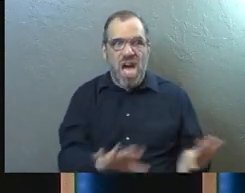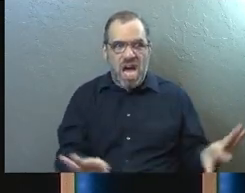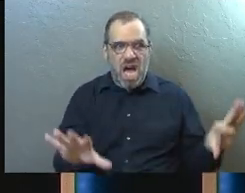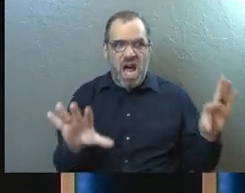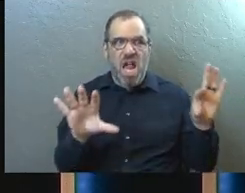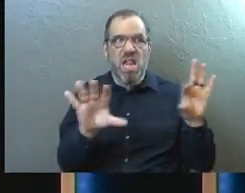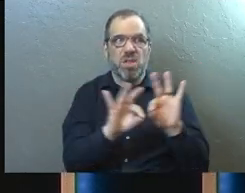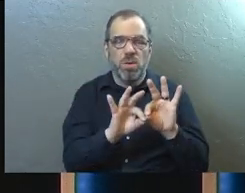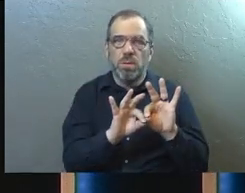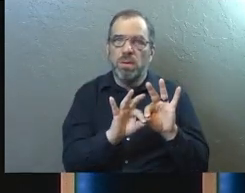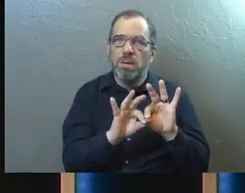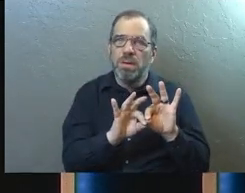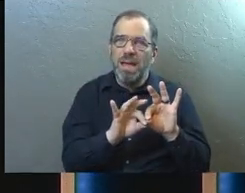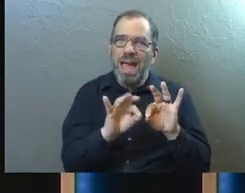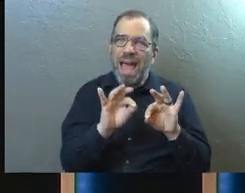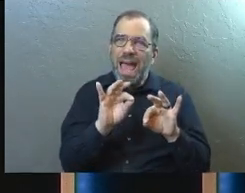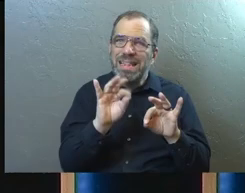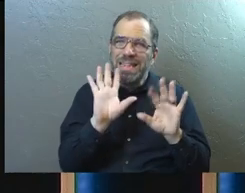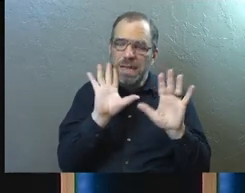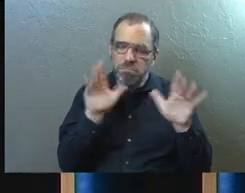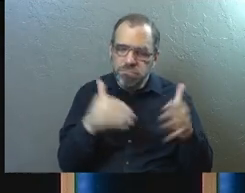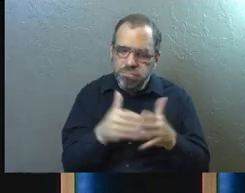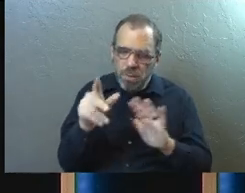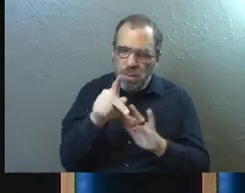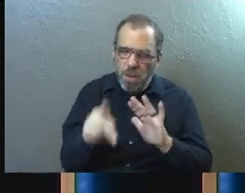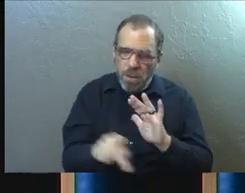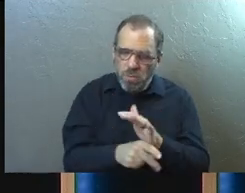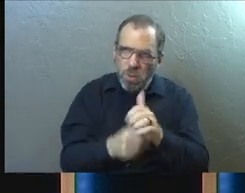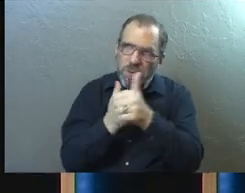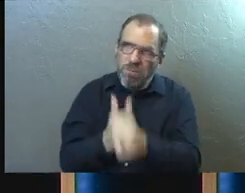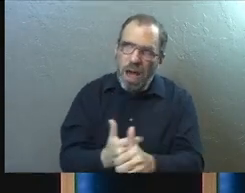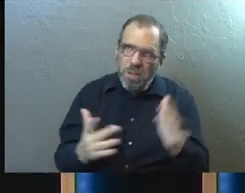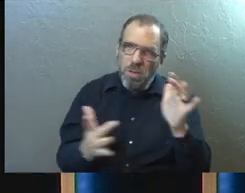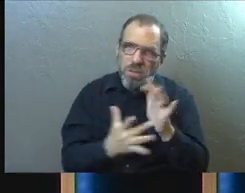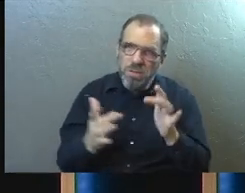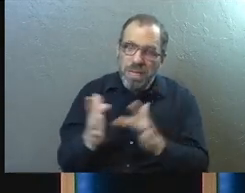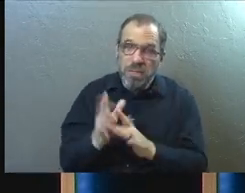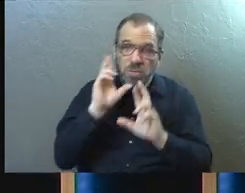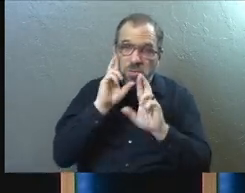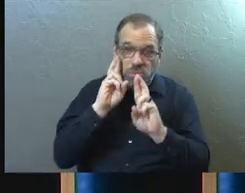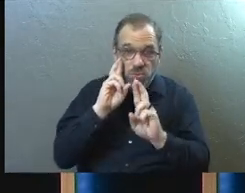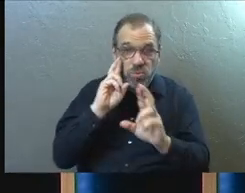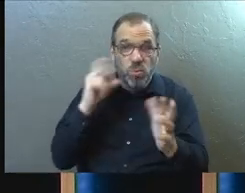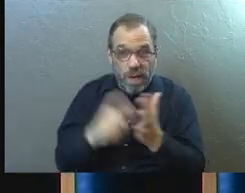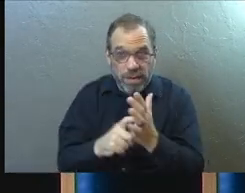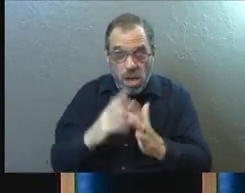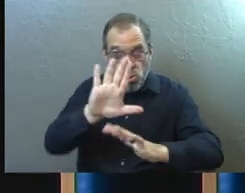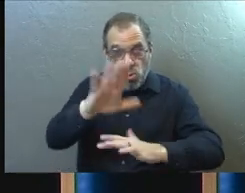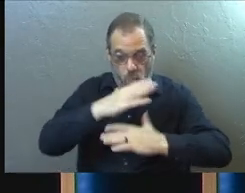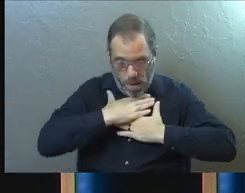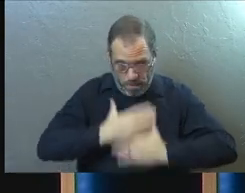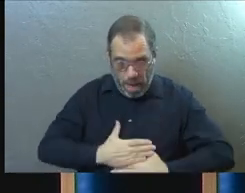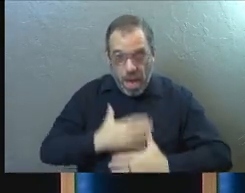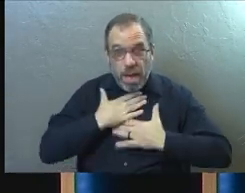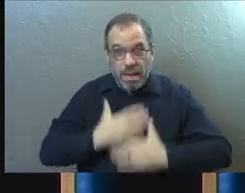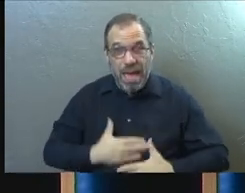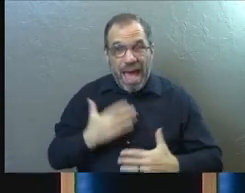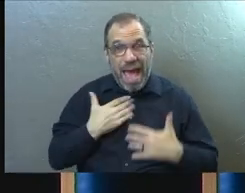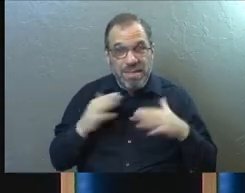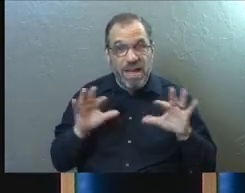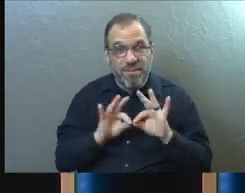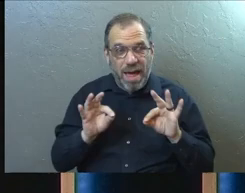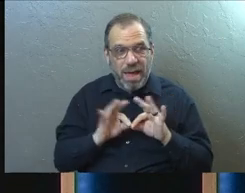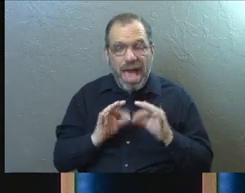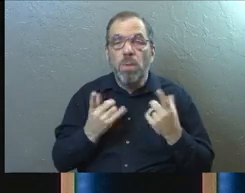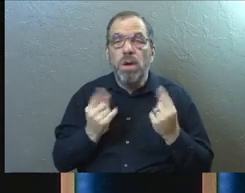And that's actually one of the core principles of what it means to follow Jesus is to recognize that your body has value